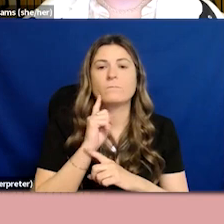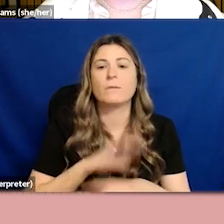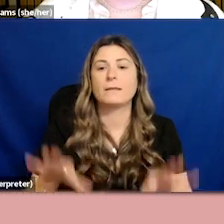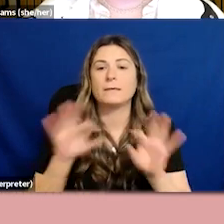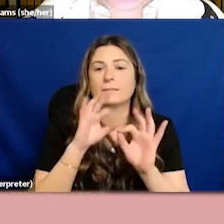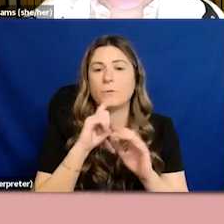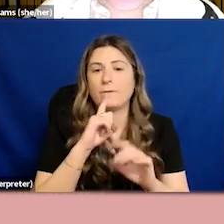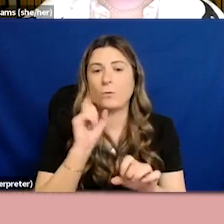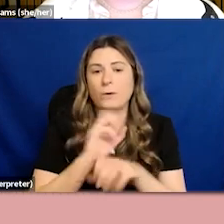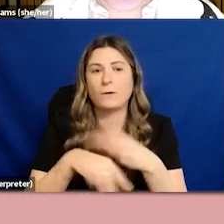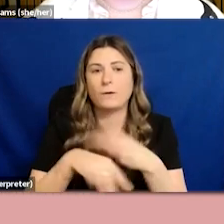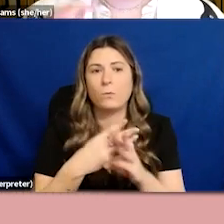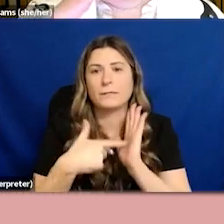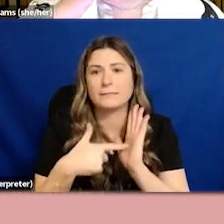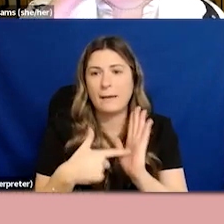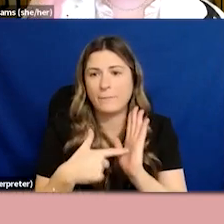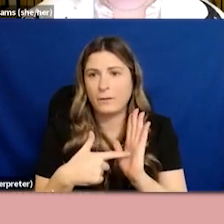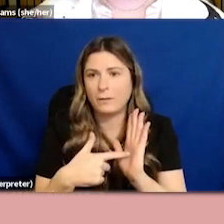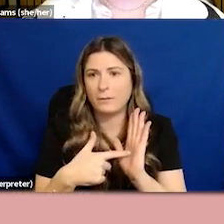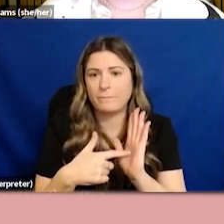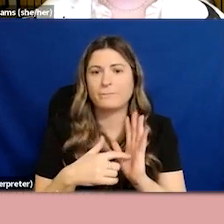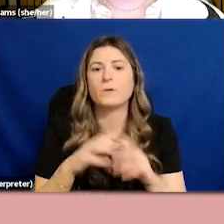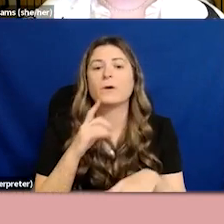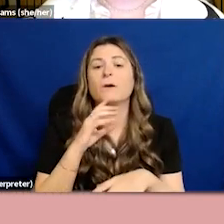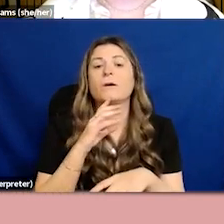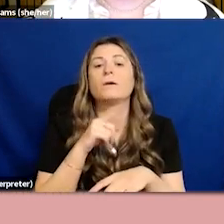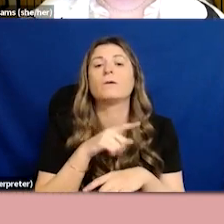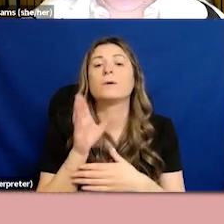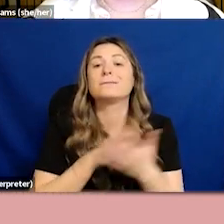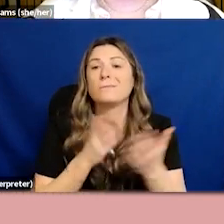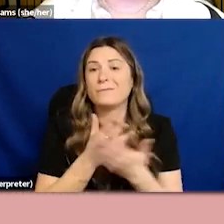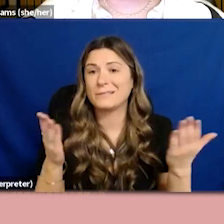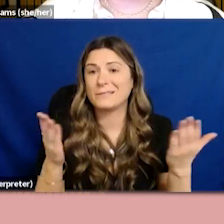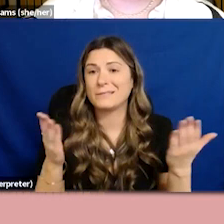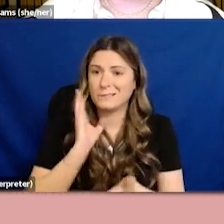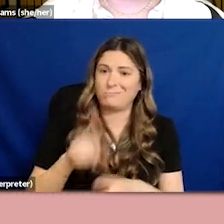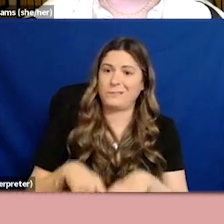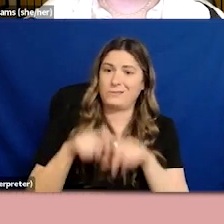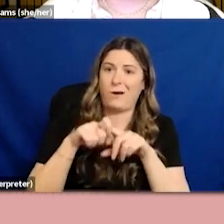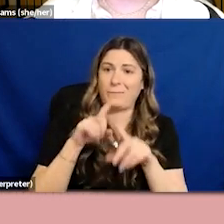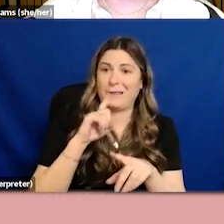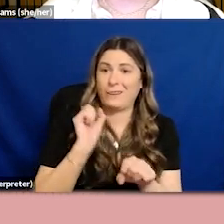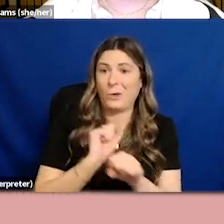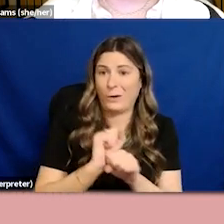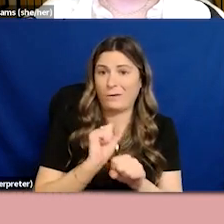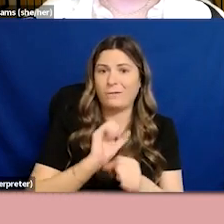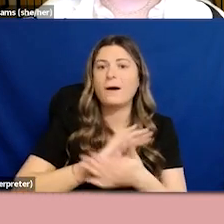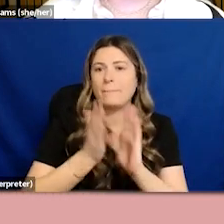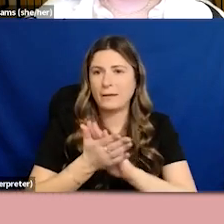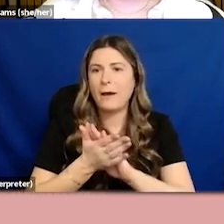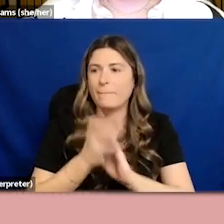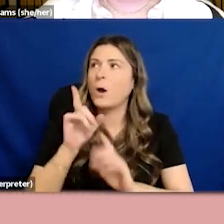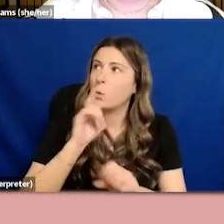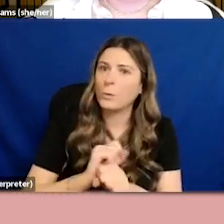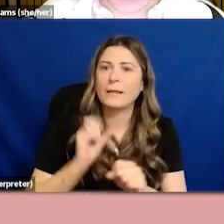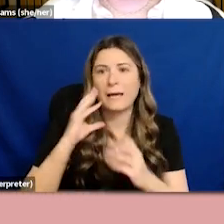example of what happens when these things stop being theoretical and start touching real people's lives. And